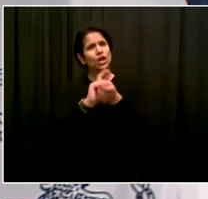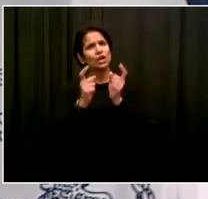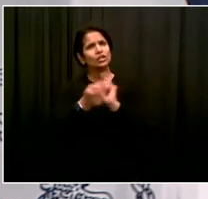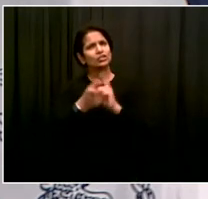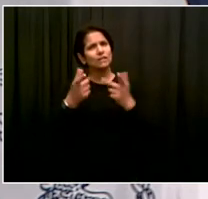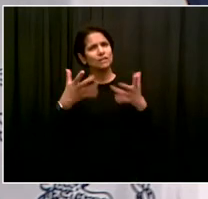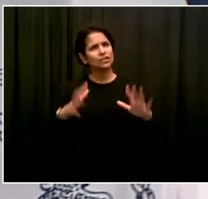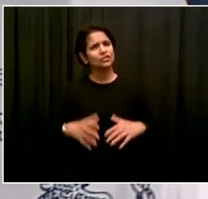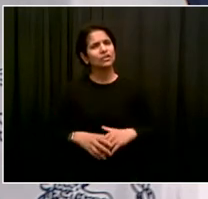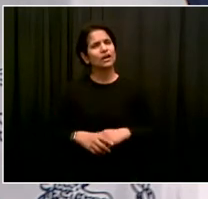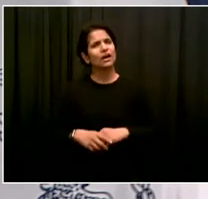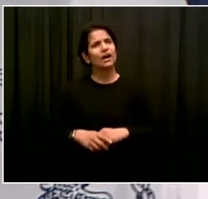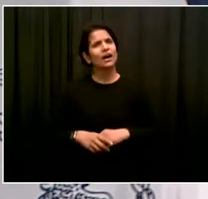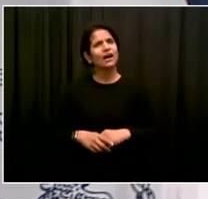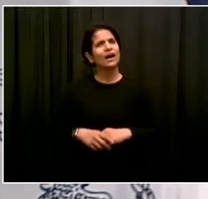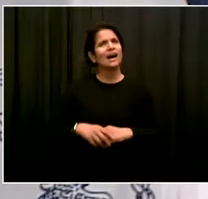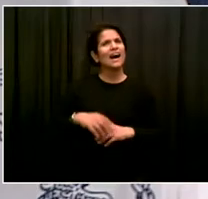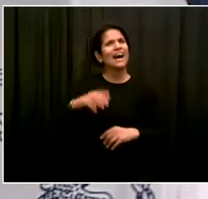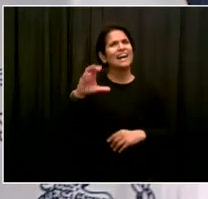talk to Benz.